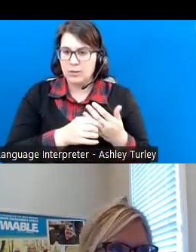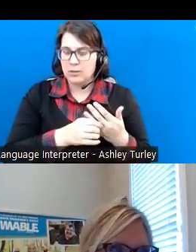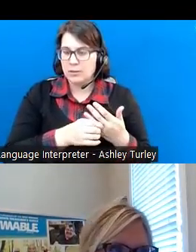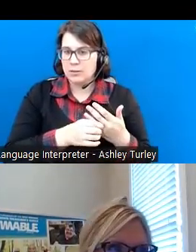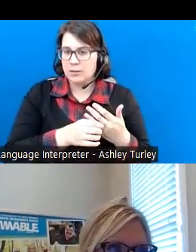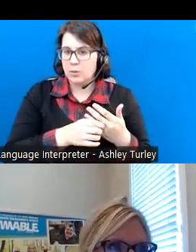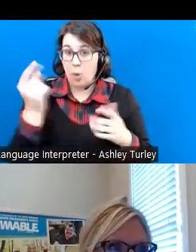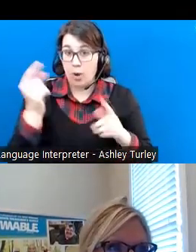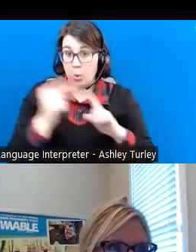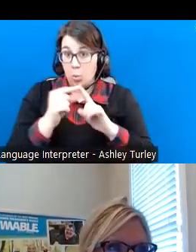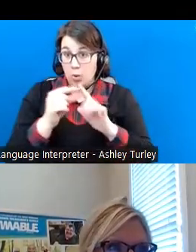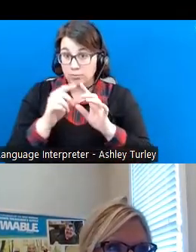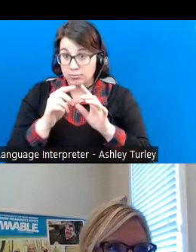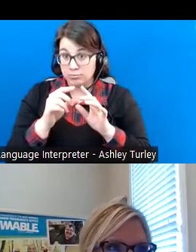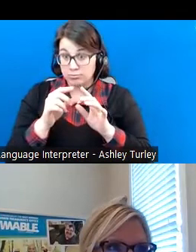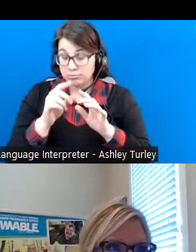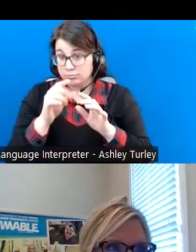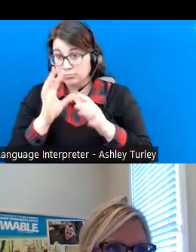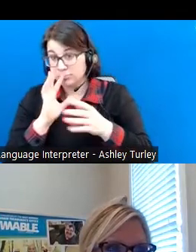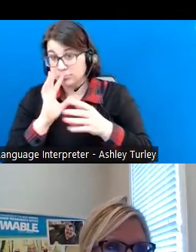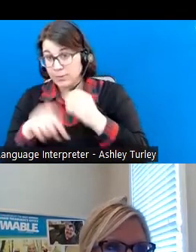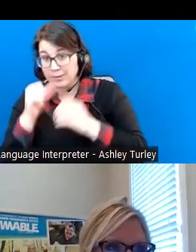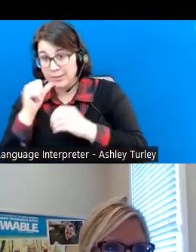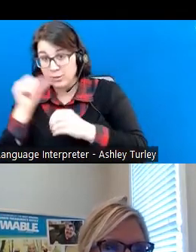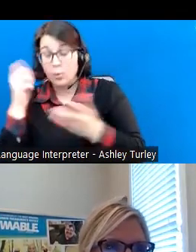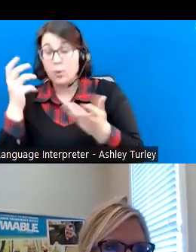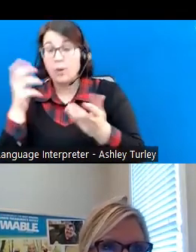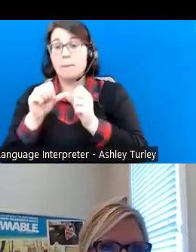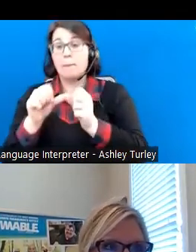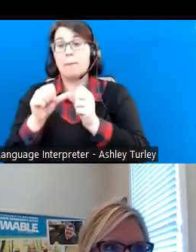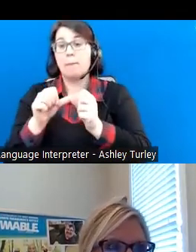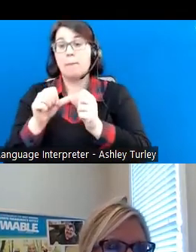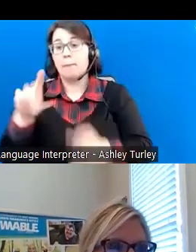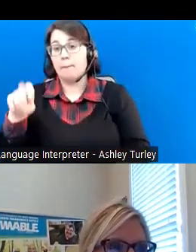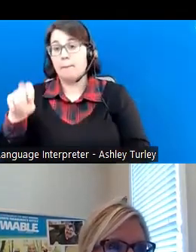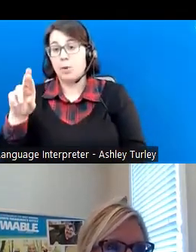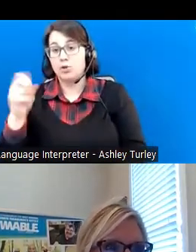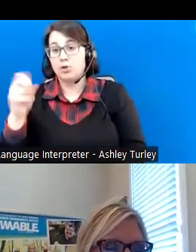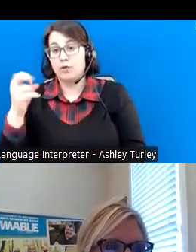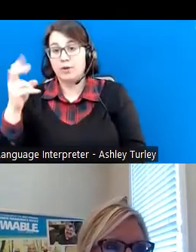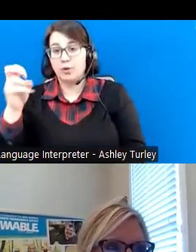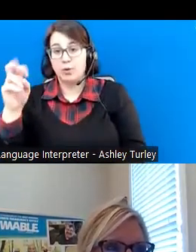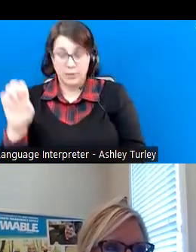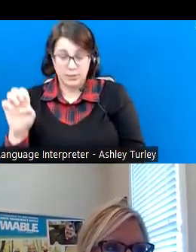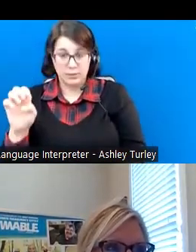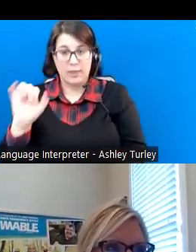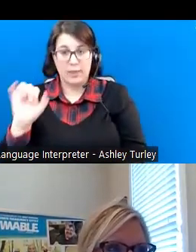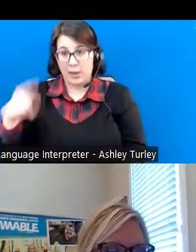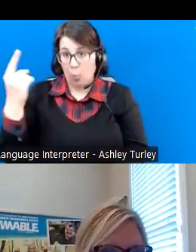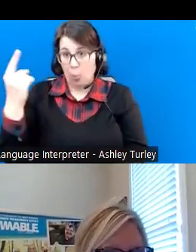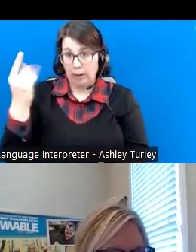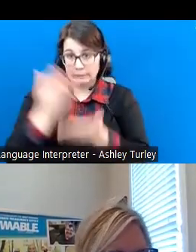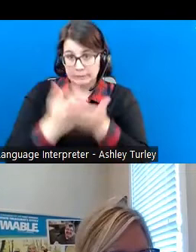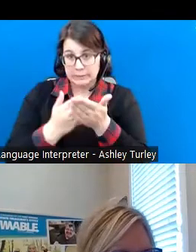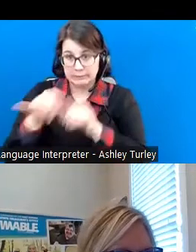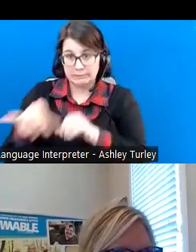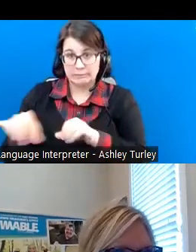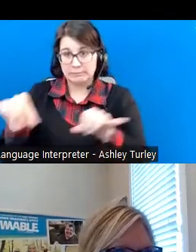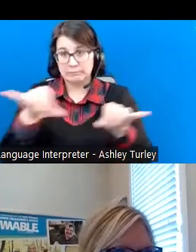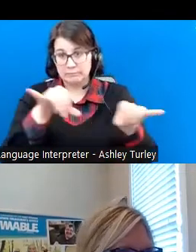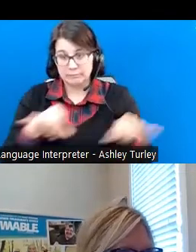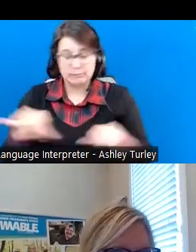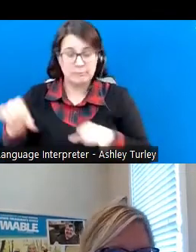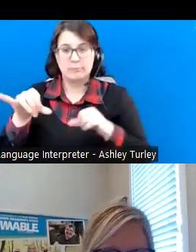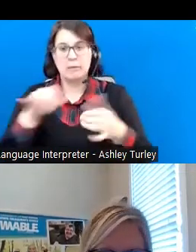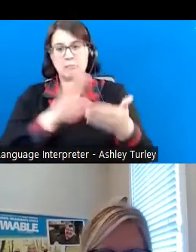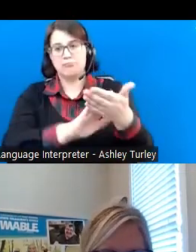was the word perseverance, and that's the one piece, quality, that they all have in common. So I just, you know, commend your